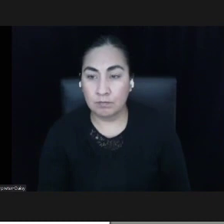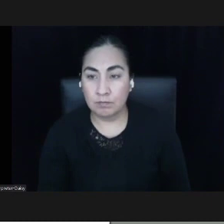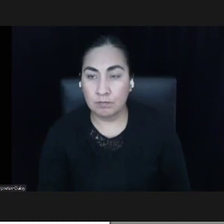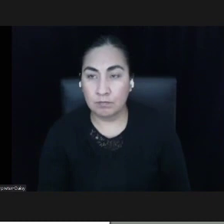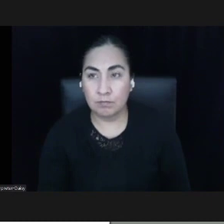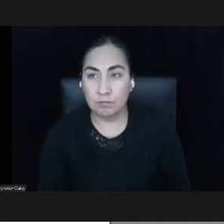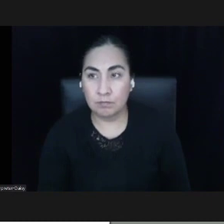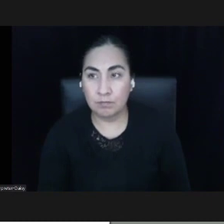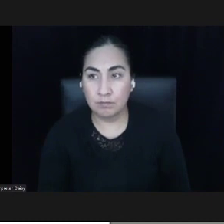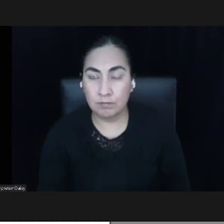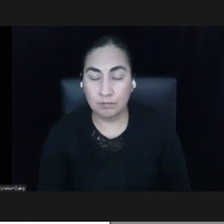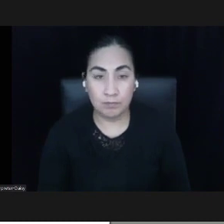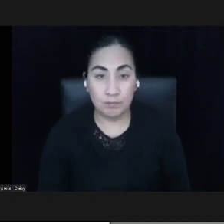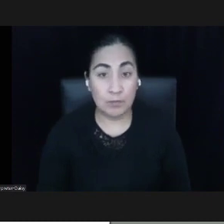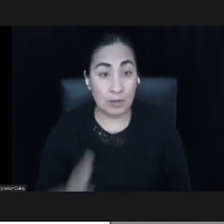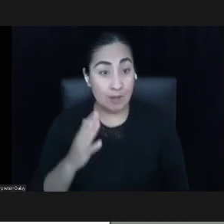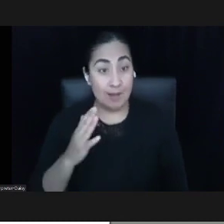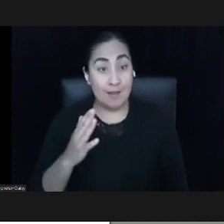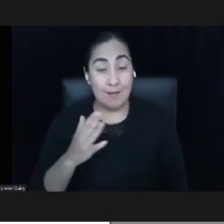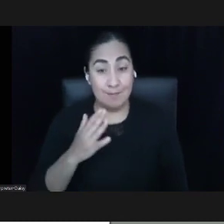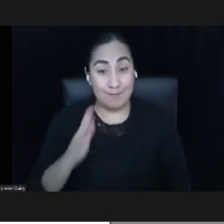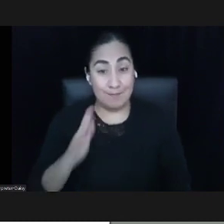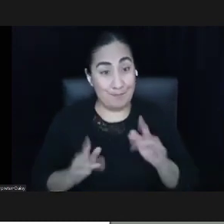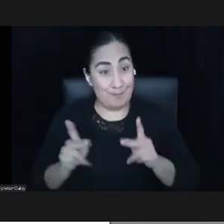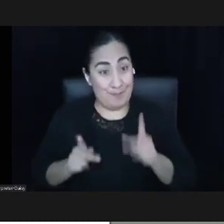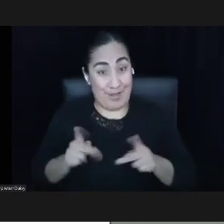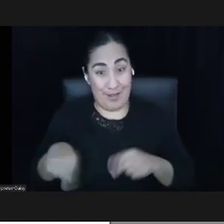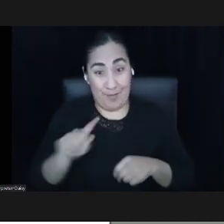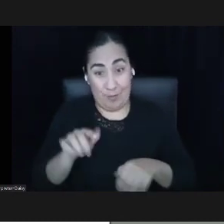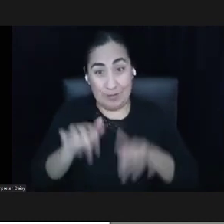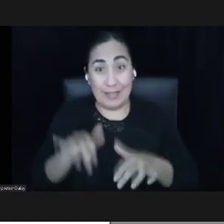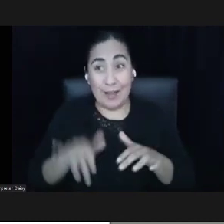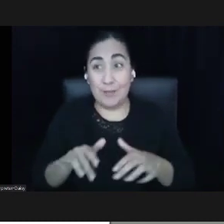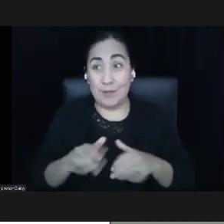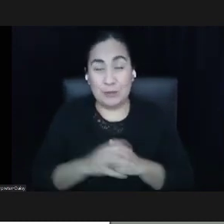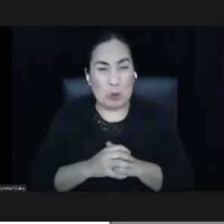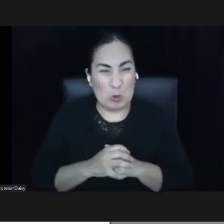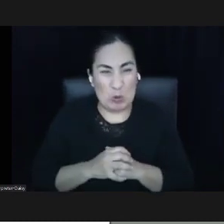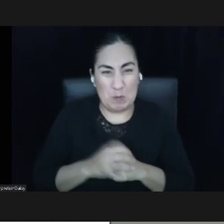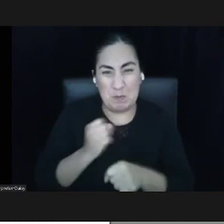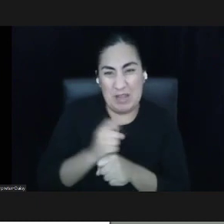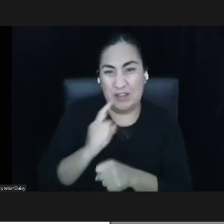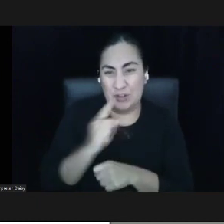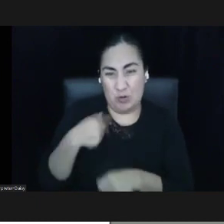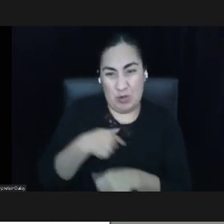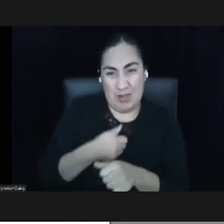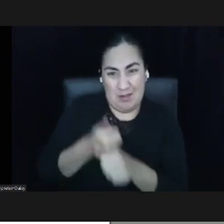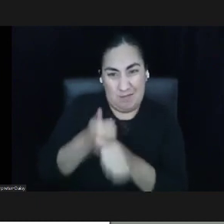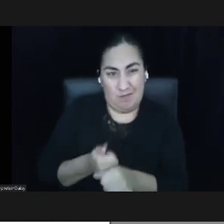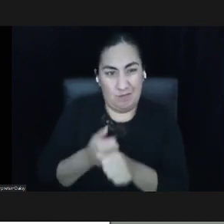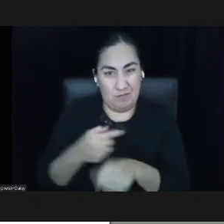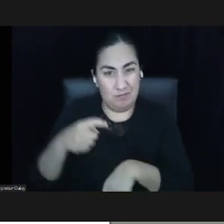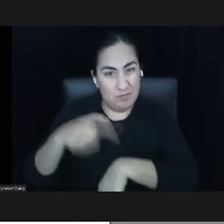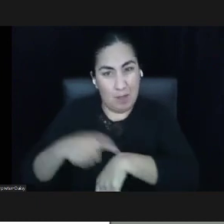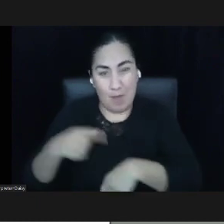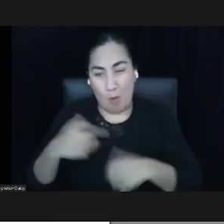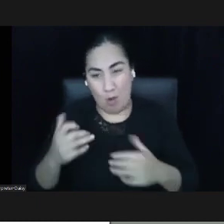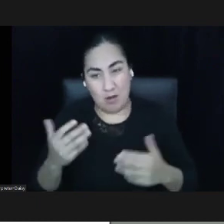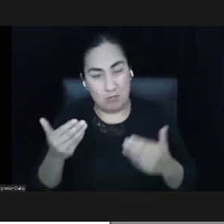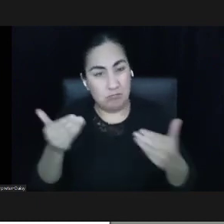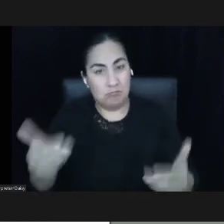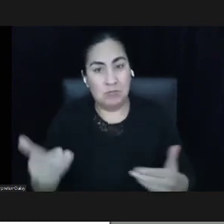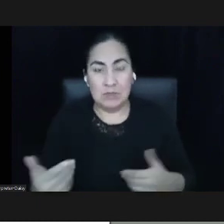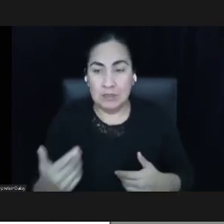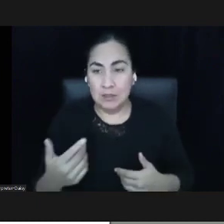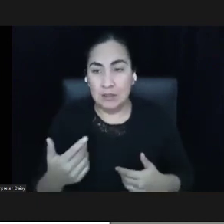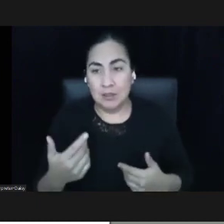Hopefully folks are typing in, just in the interest of time, I'm going to advance to just say that some of the